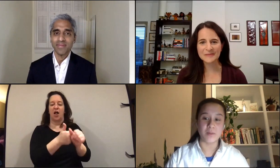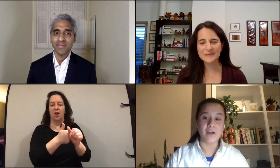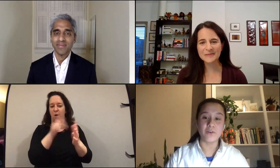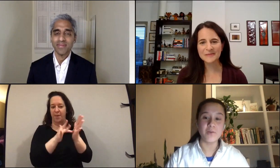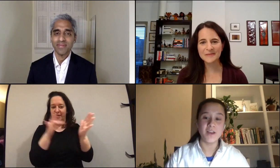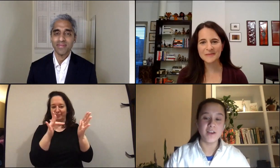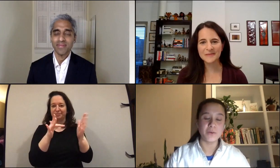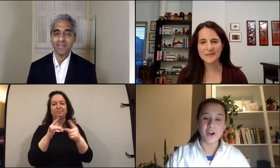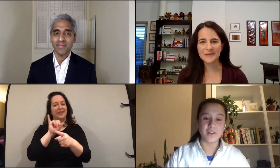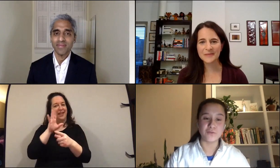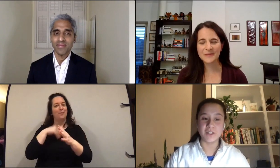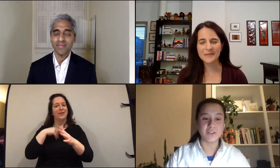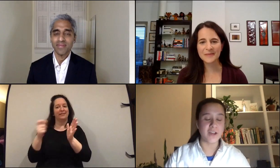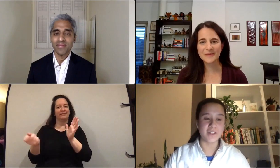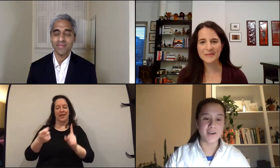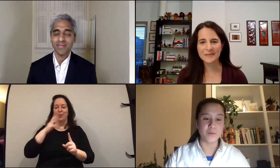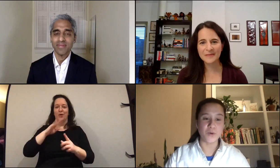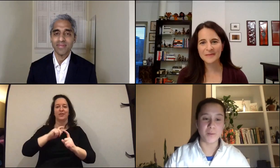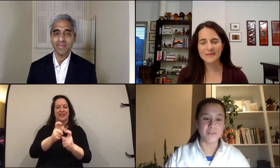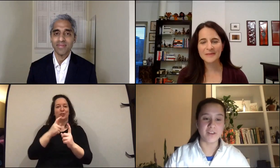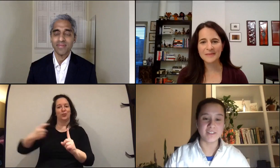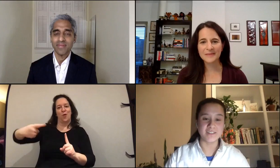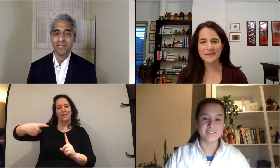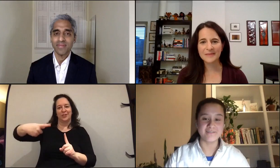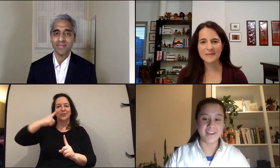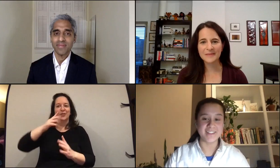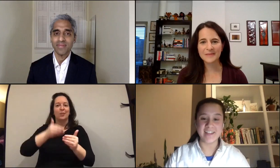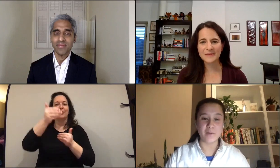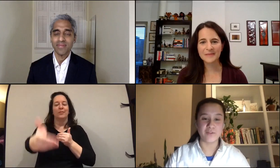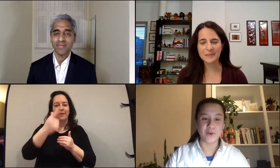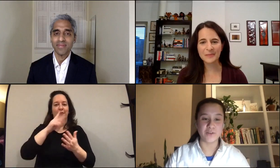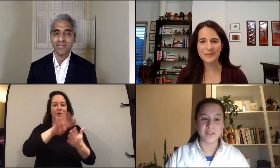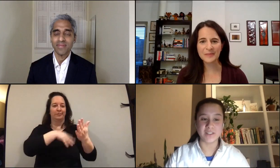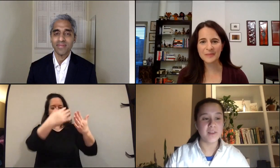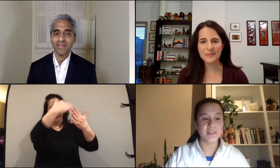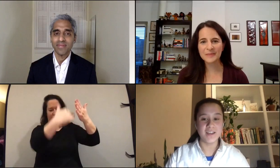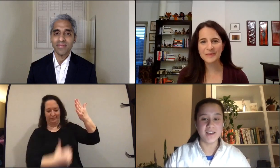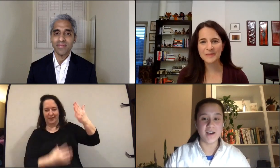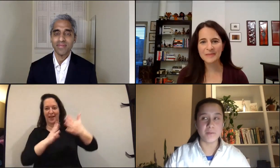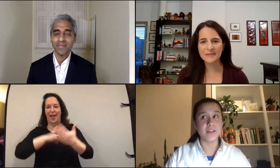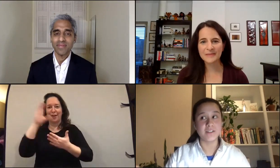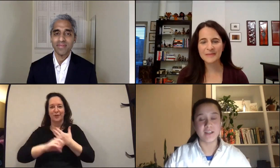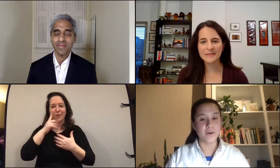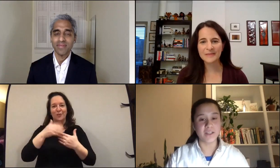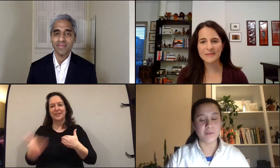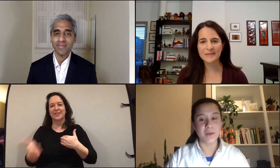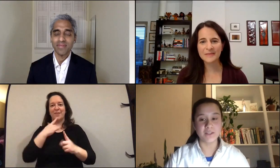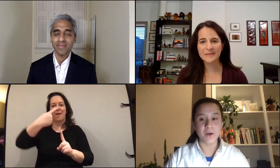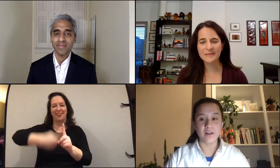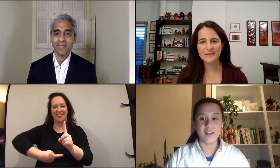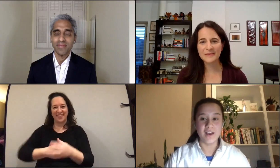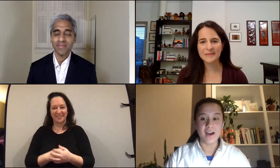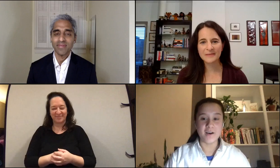on the same platform we've got a really great um program of events uh set up for the rest of the month um and and going